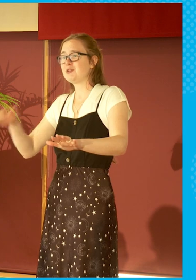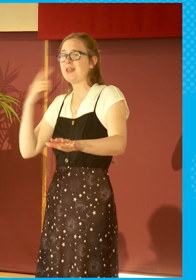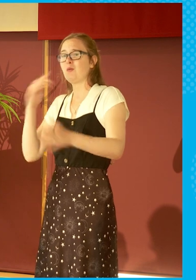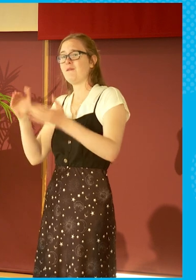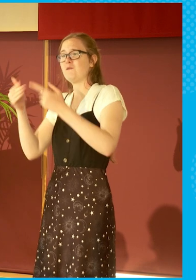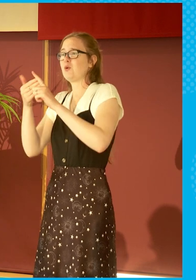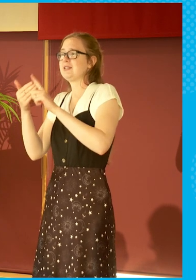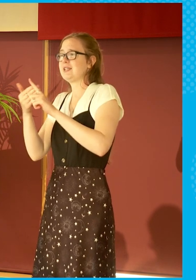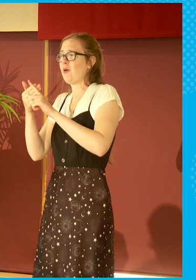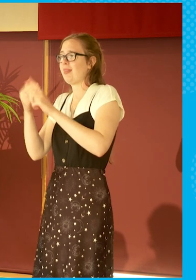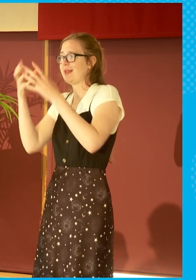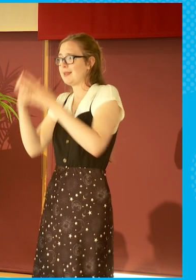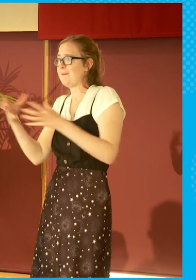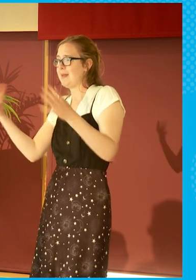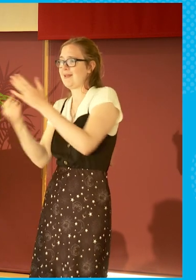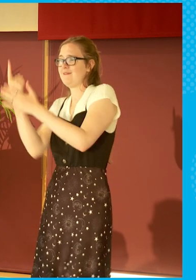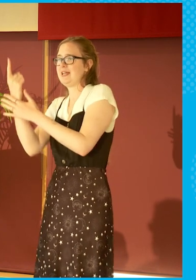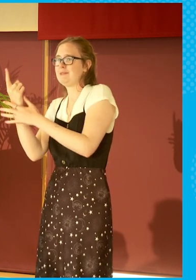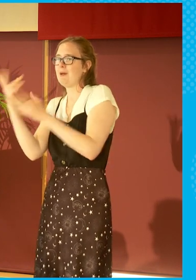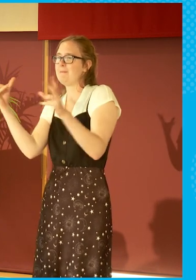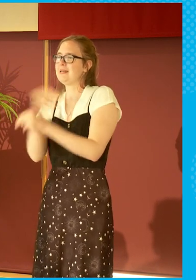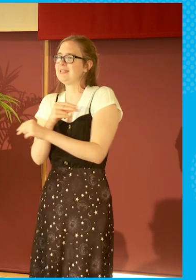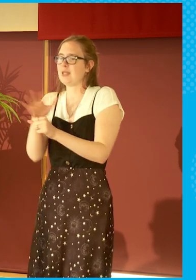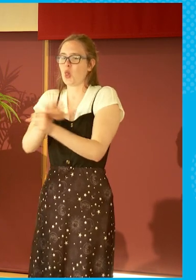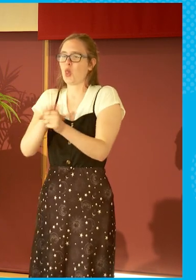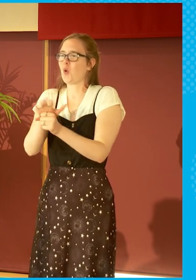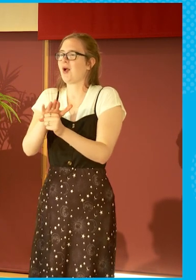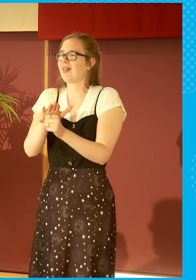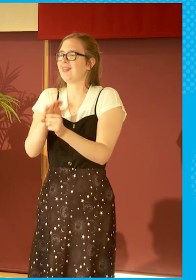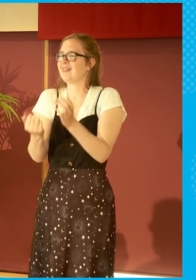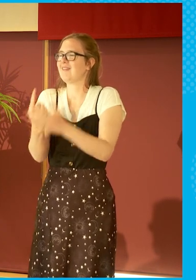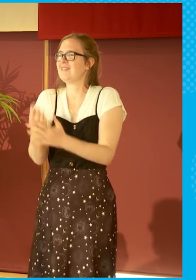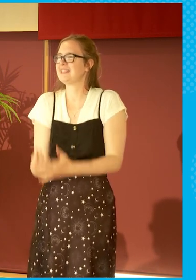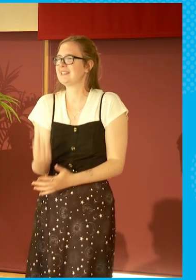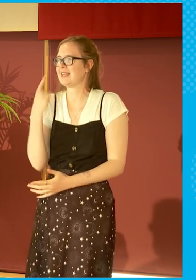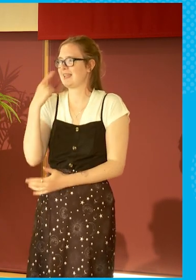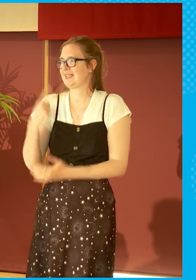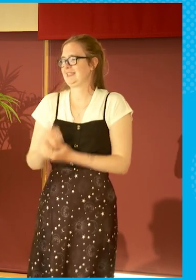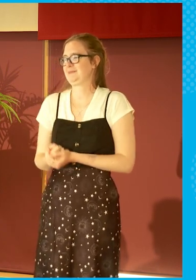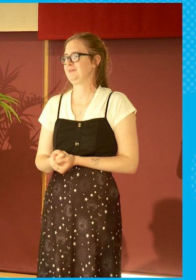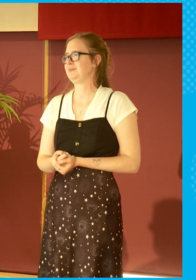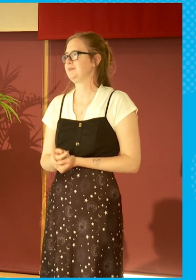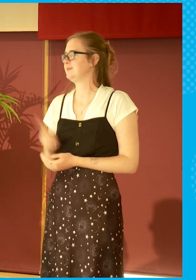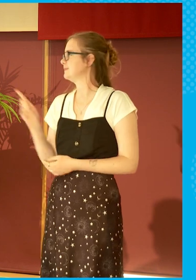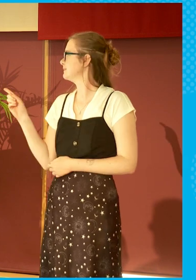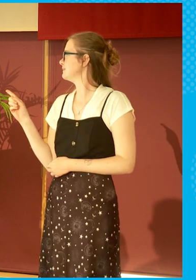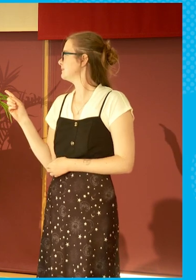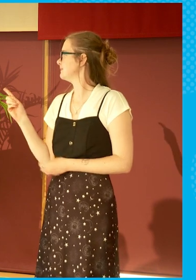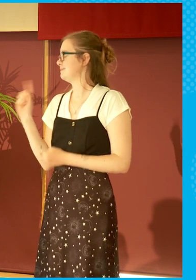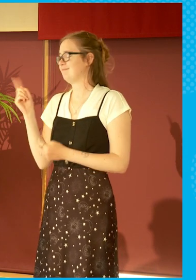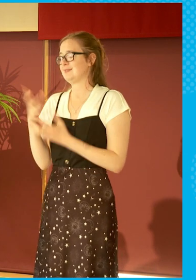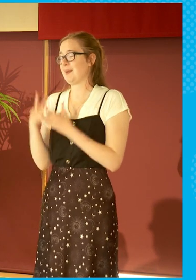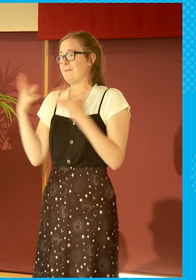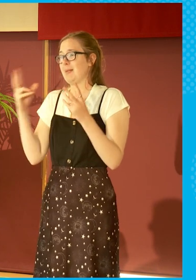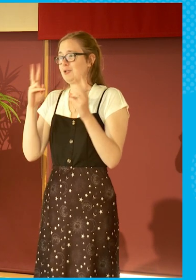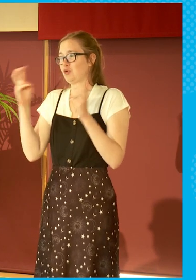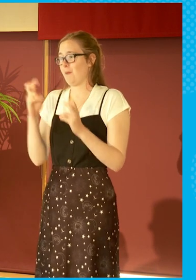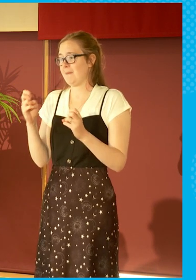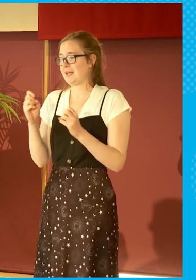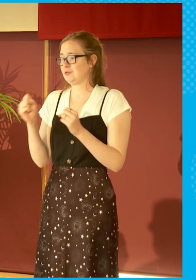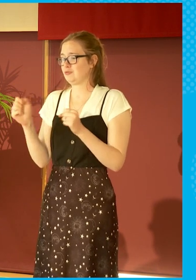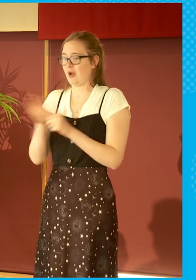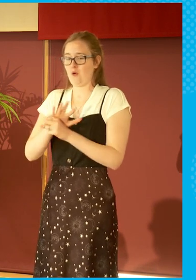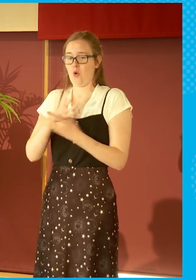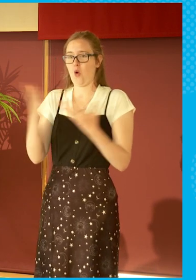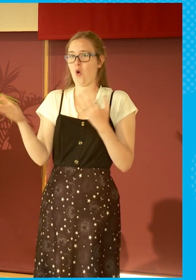talk about that a little bit. Thank you. Thank you. It's a huge topic and moving on to different media as well.